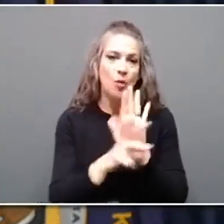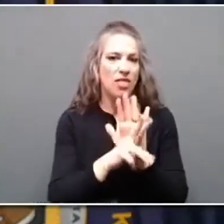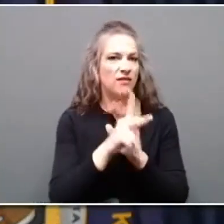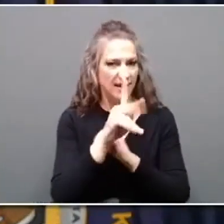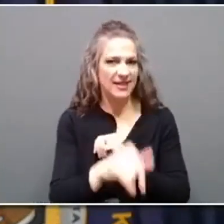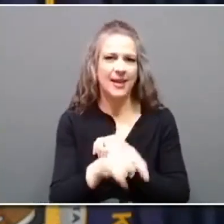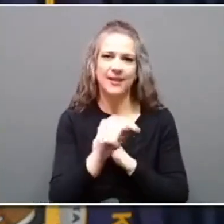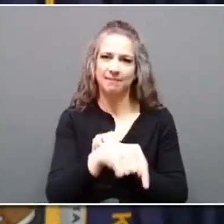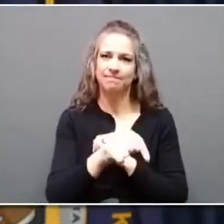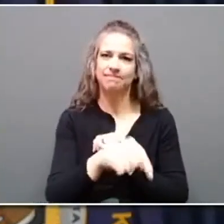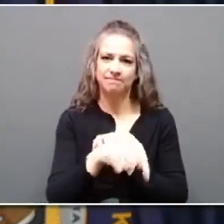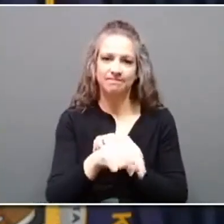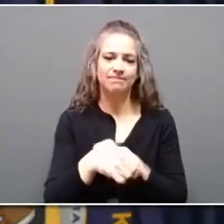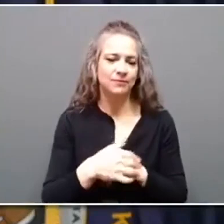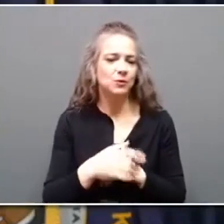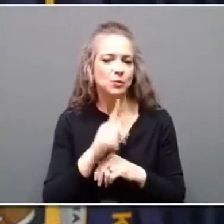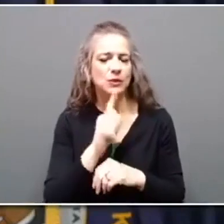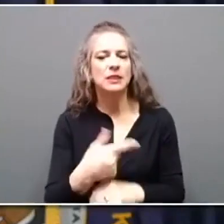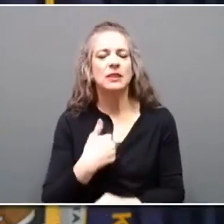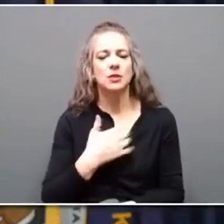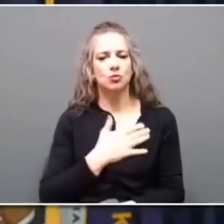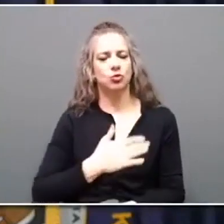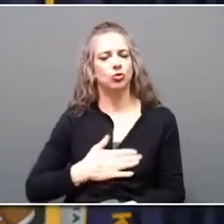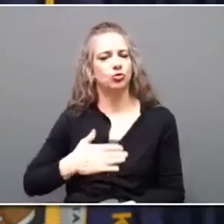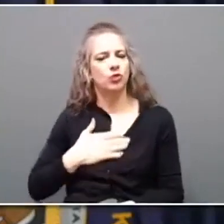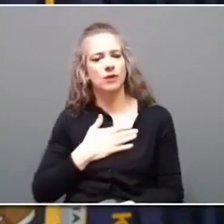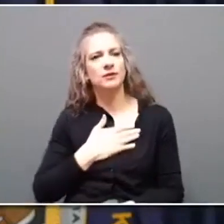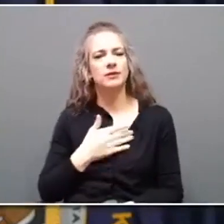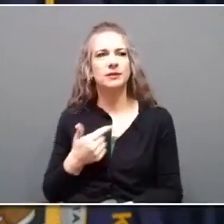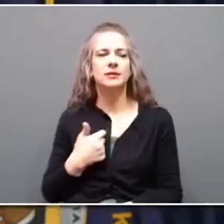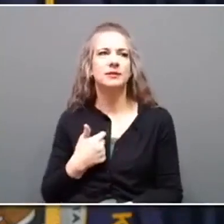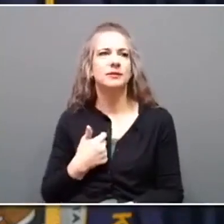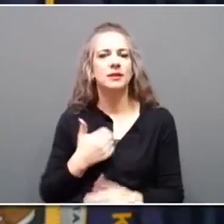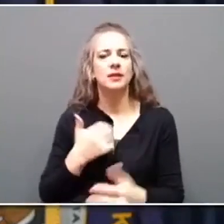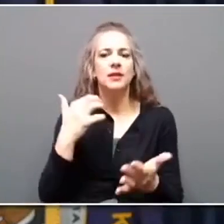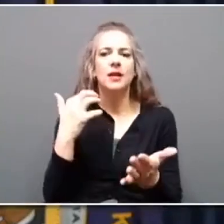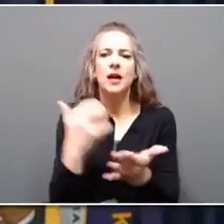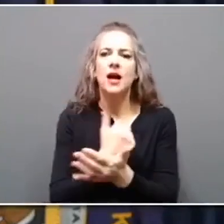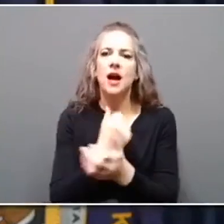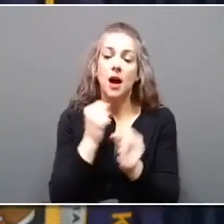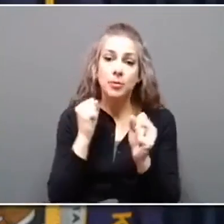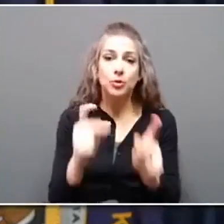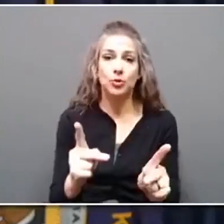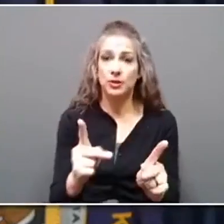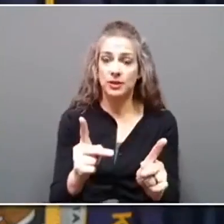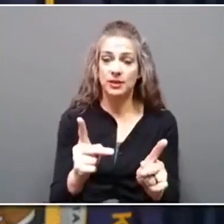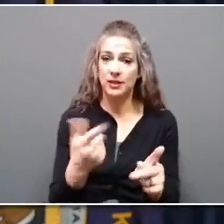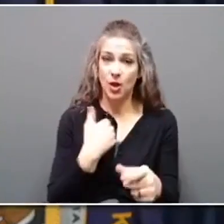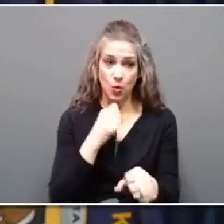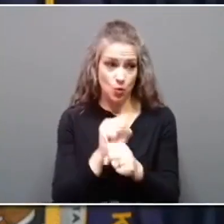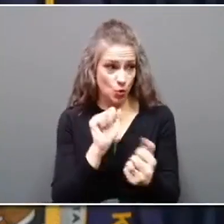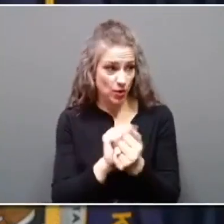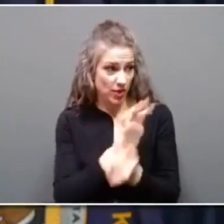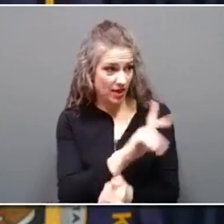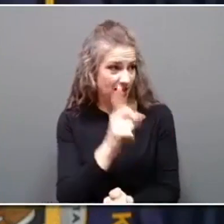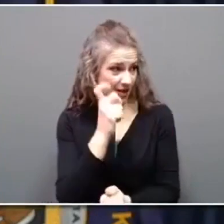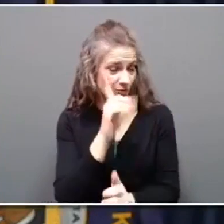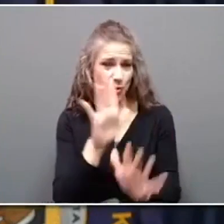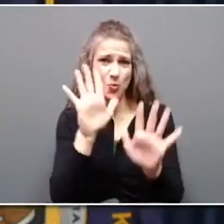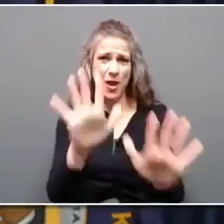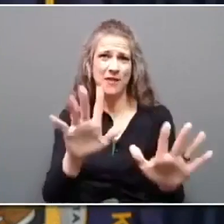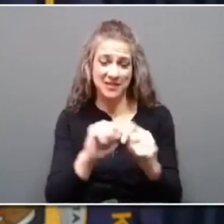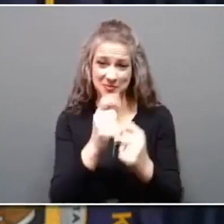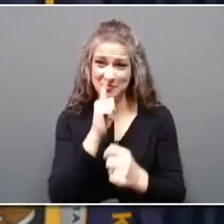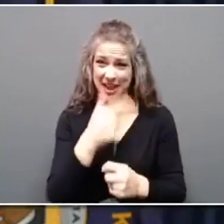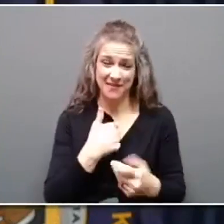I have really appreciated the opportunity to work, Governor, with your terrific team, have actually spent a lot of time on